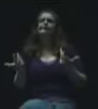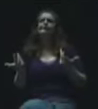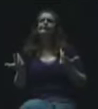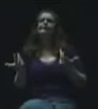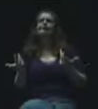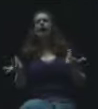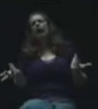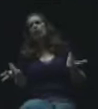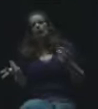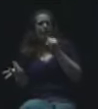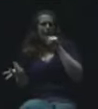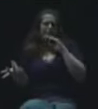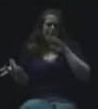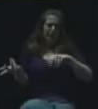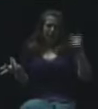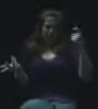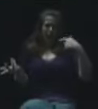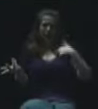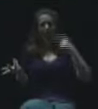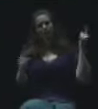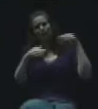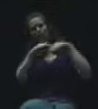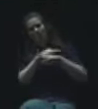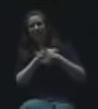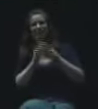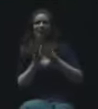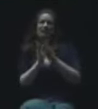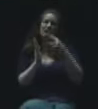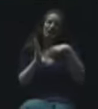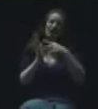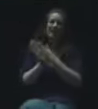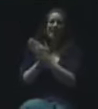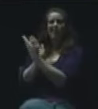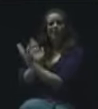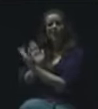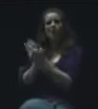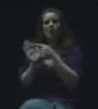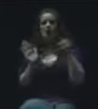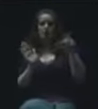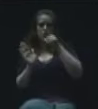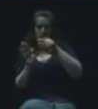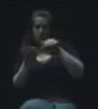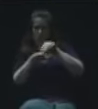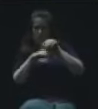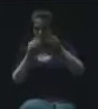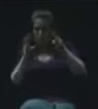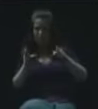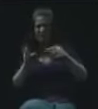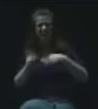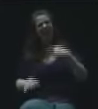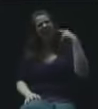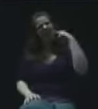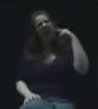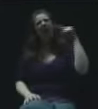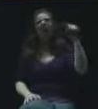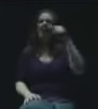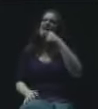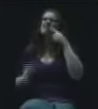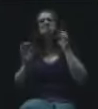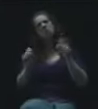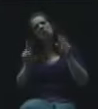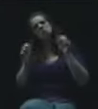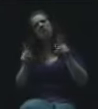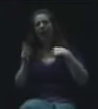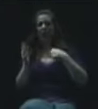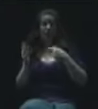wasn't bad. We were asked to read a book by this consultant, and I heard things that it was, it was okay. I mean, I read